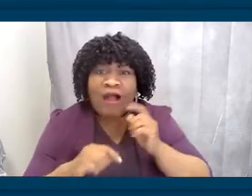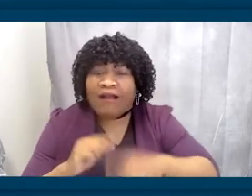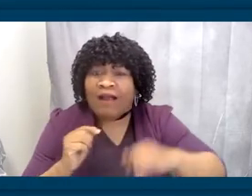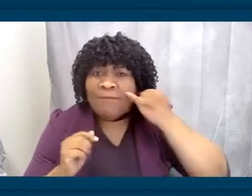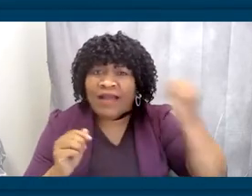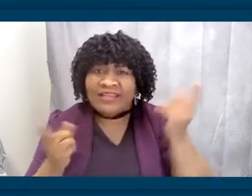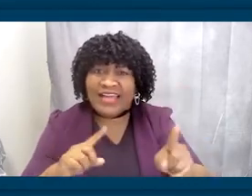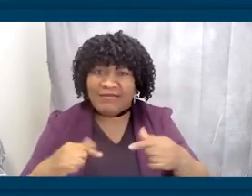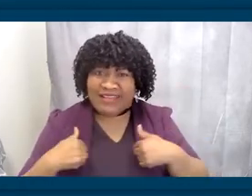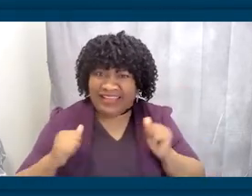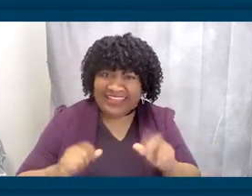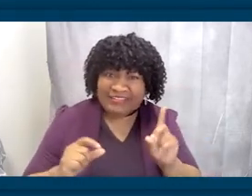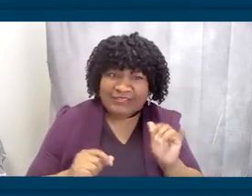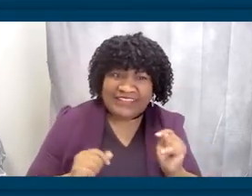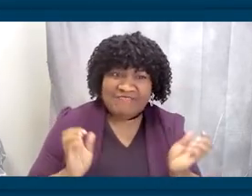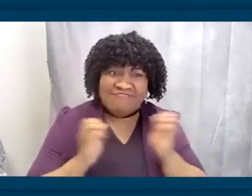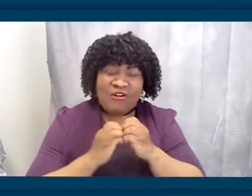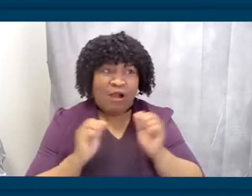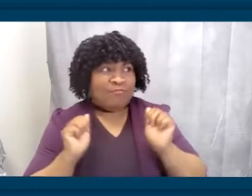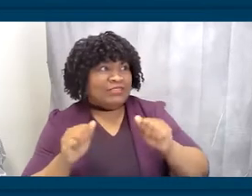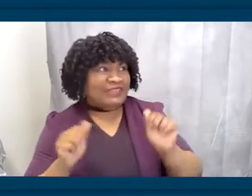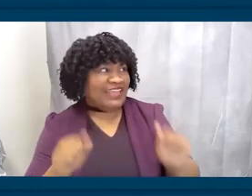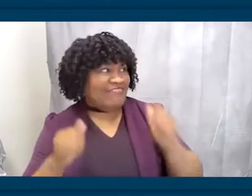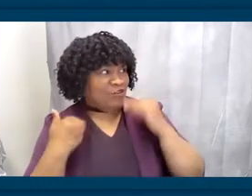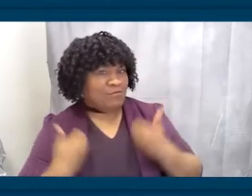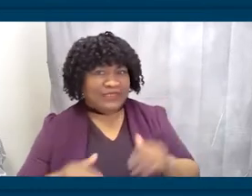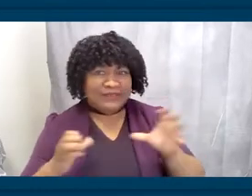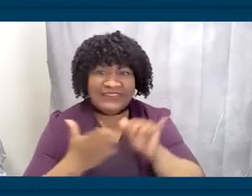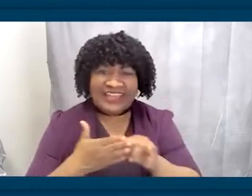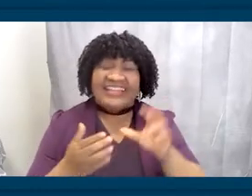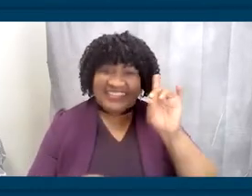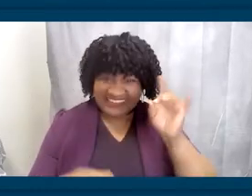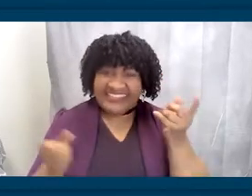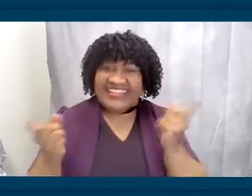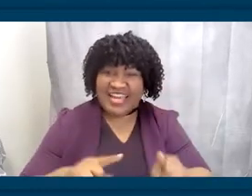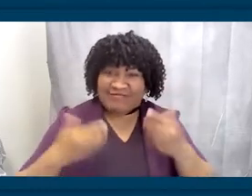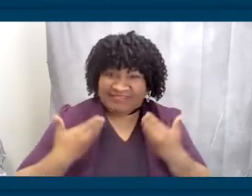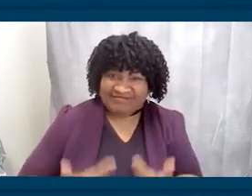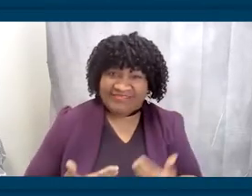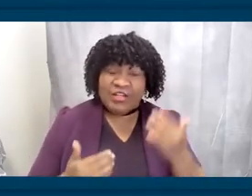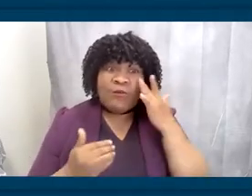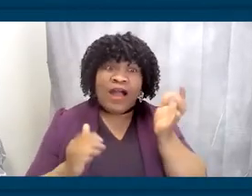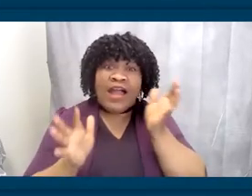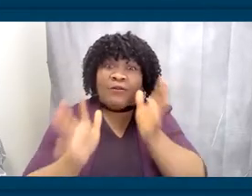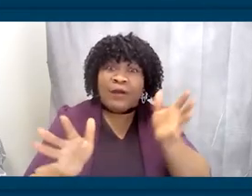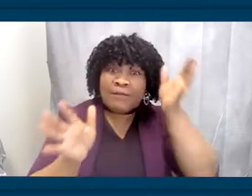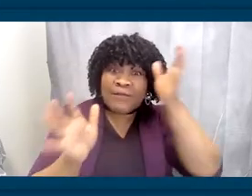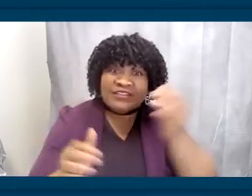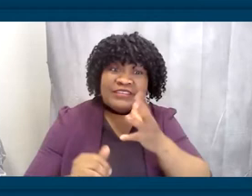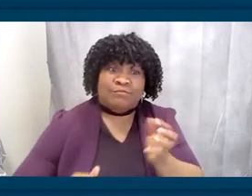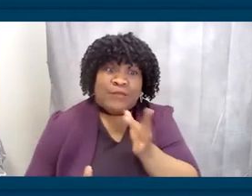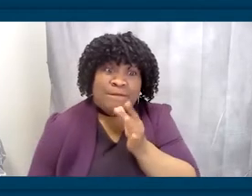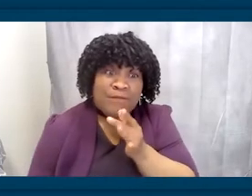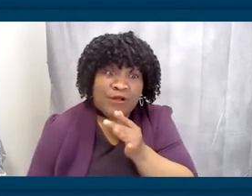Because my grandparents and my mother willed it. Because those who came before me blazed the trail and built a